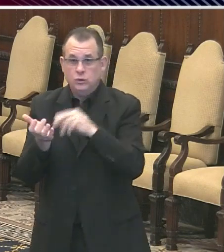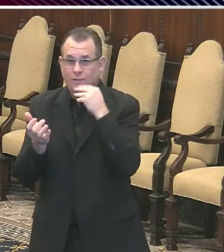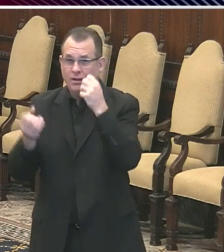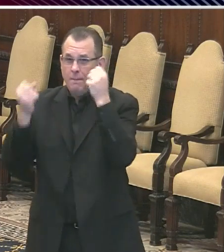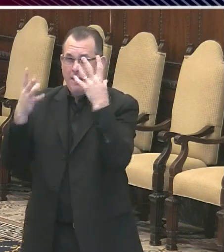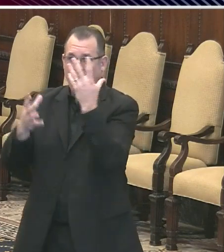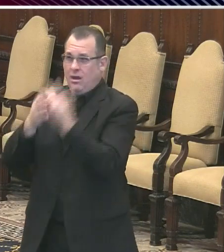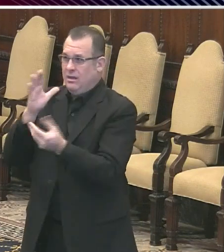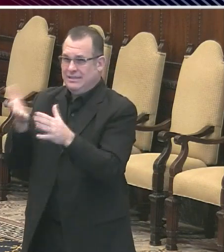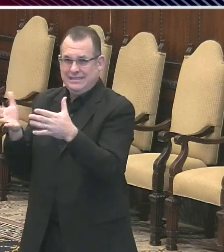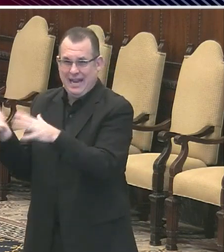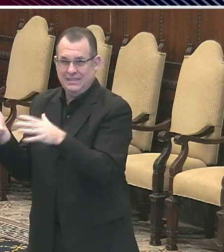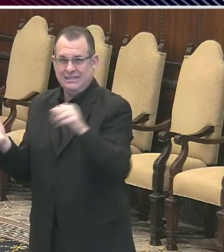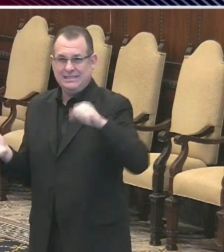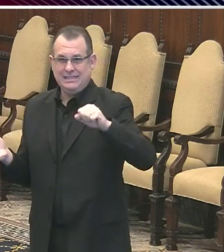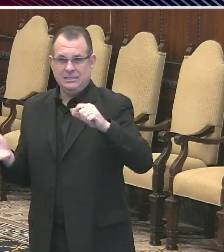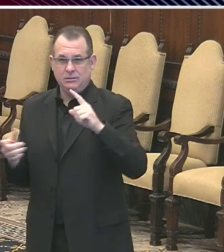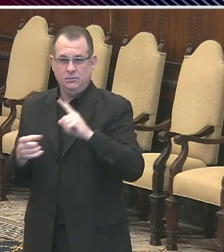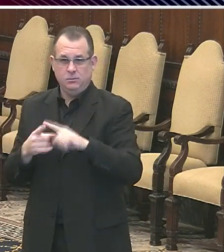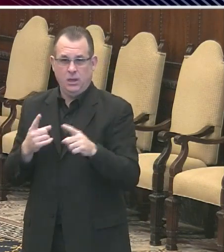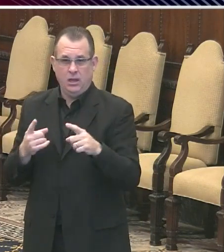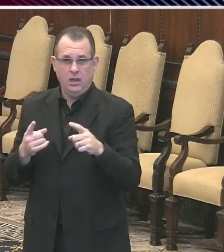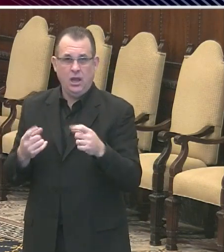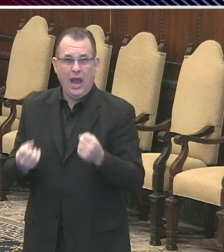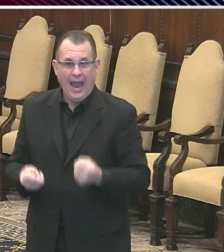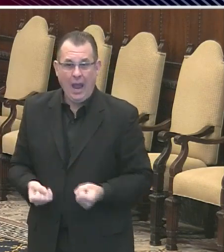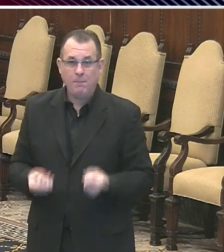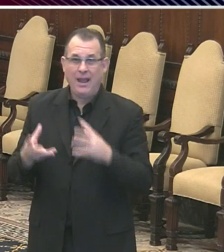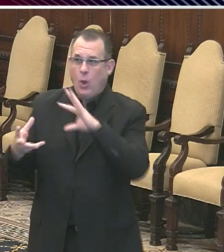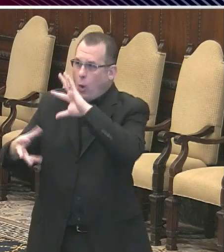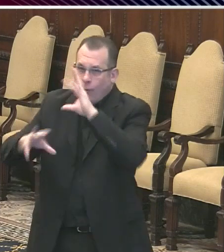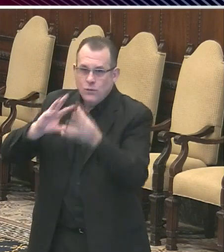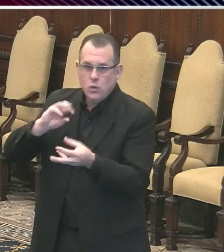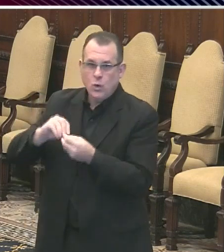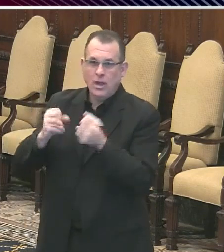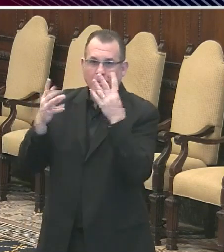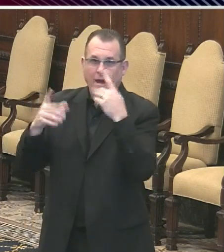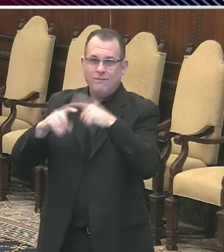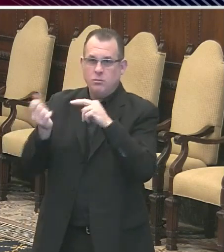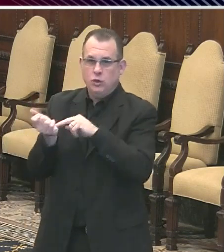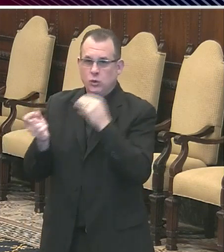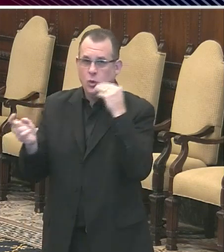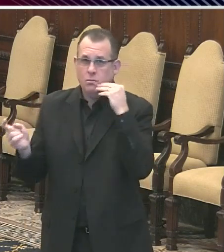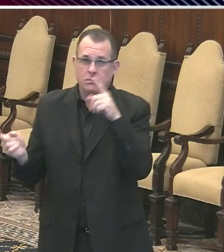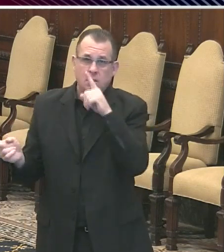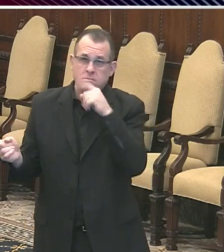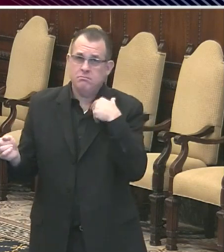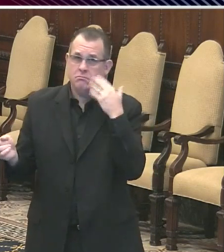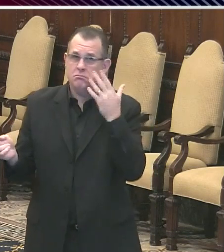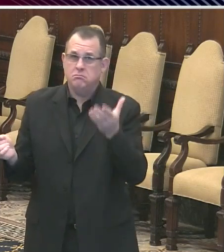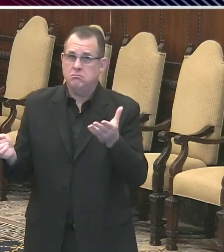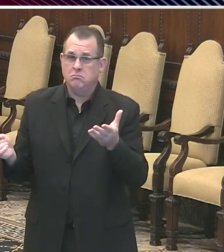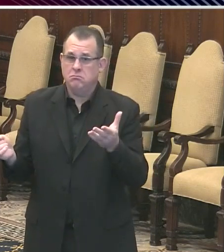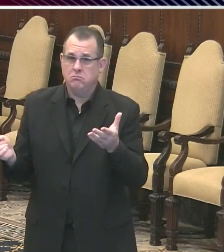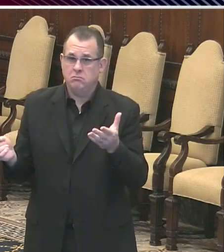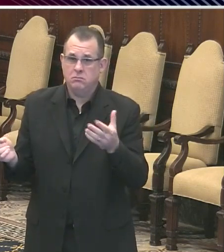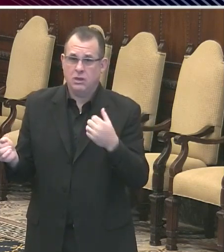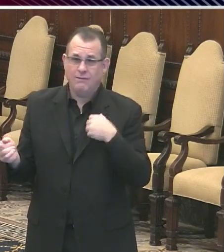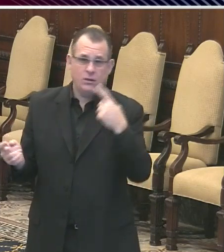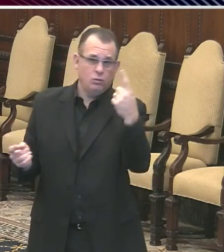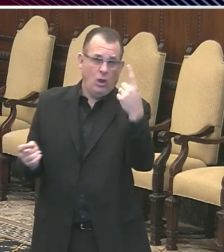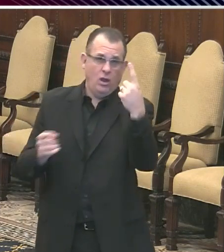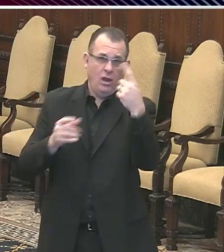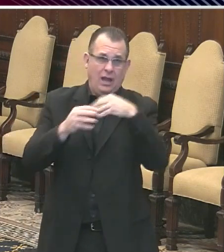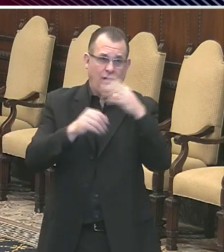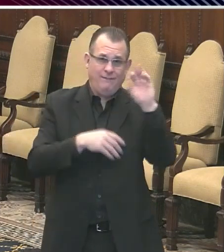the city, but they're not responsible for a fairly high proportion of the total cases. So, you that might be, you know, one out of the 50 cases per day on